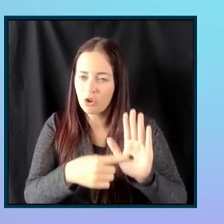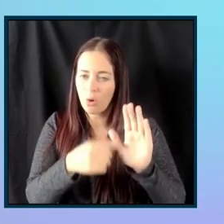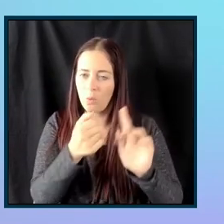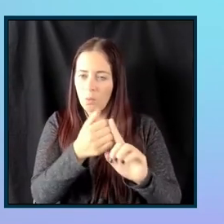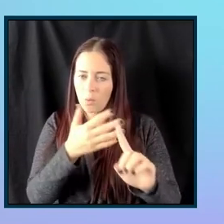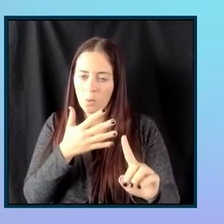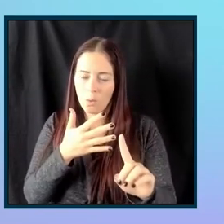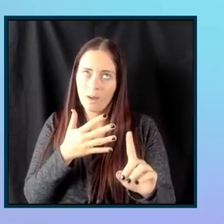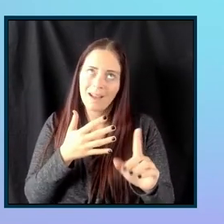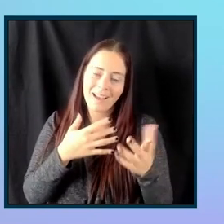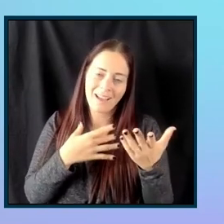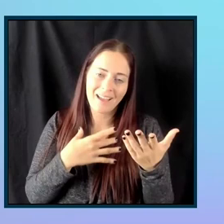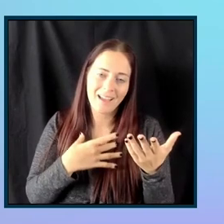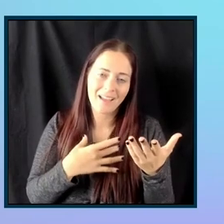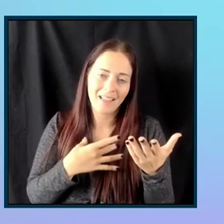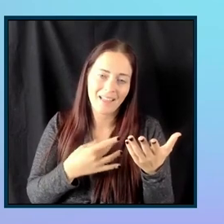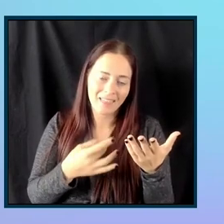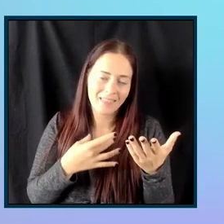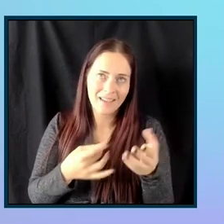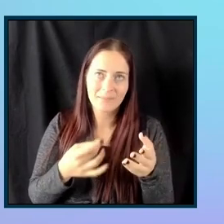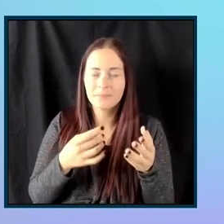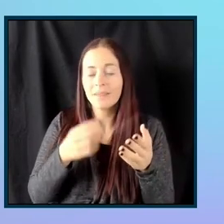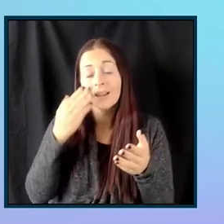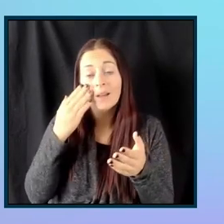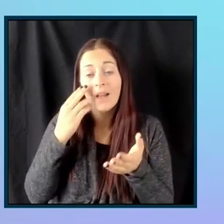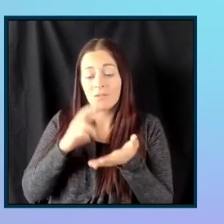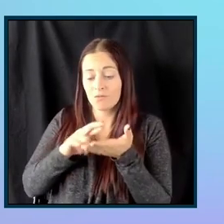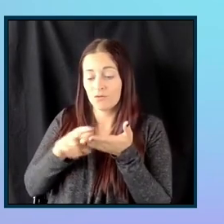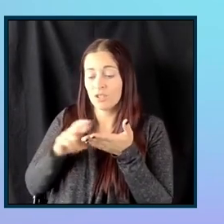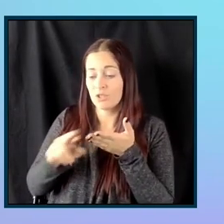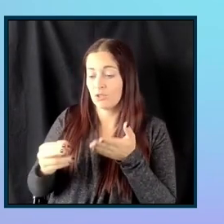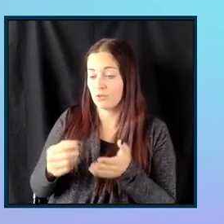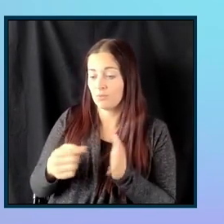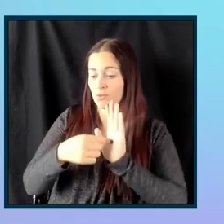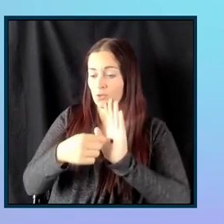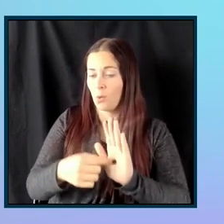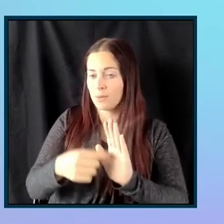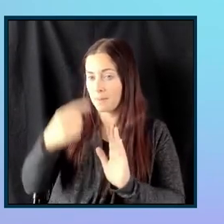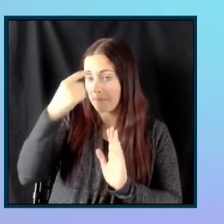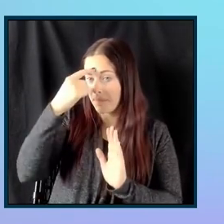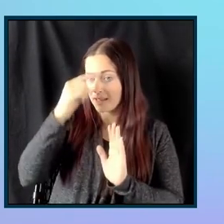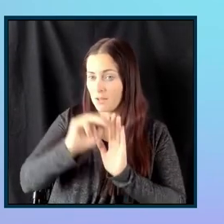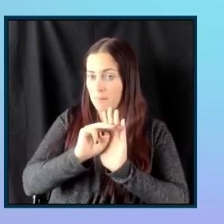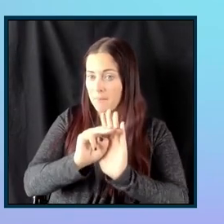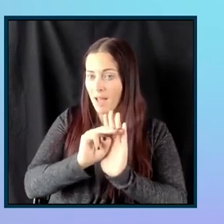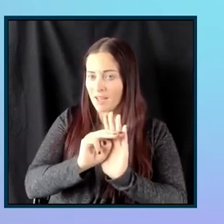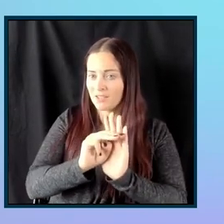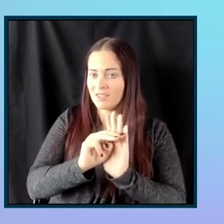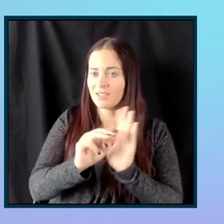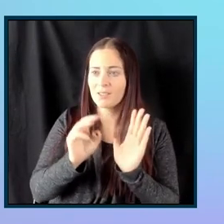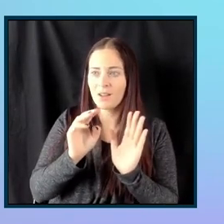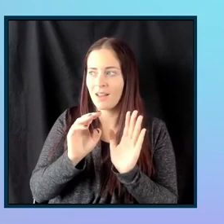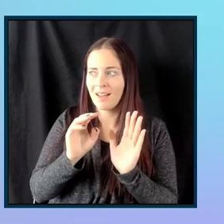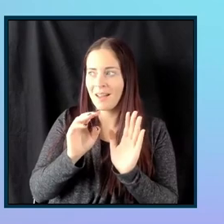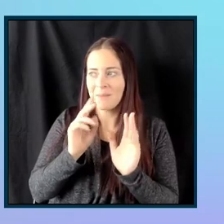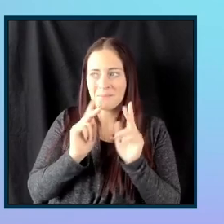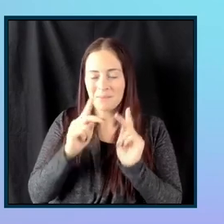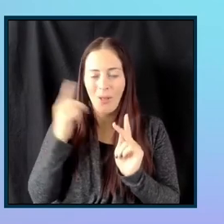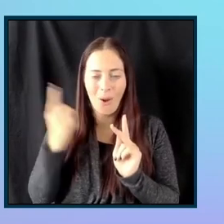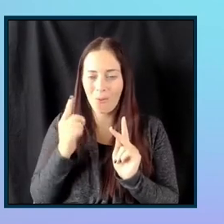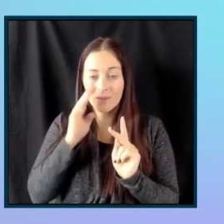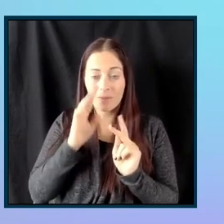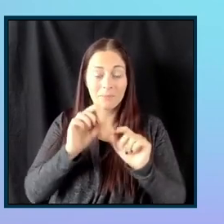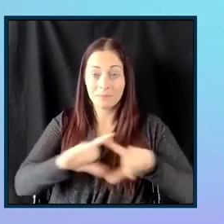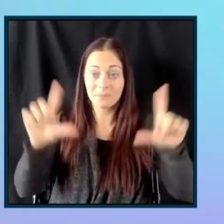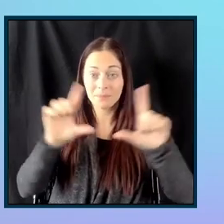around since mental models do research. They'll show that mental model for users are kind of to get into the form and start filling it out as soon as possible. So,